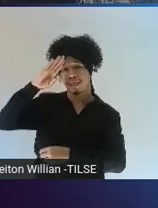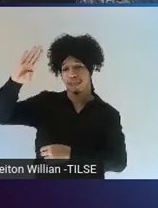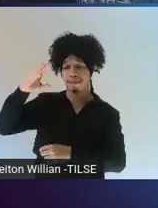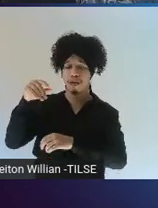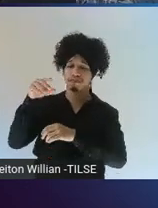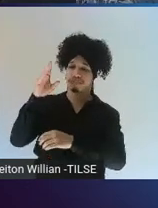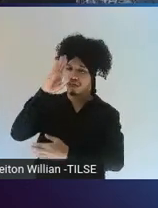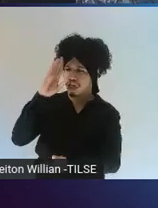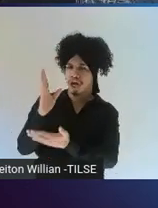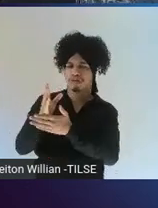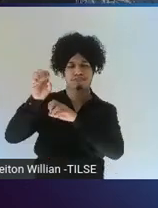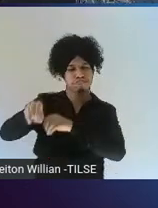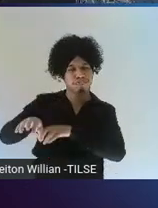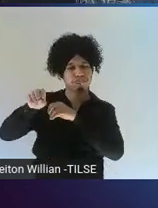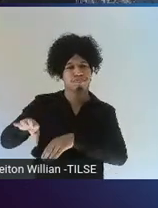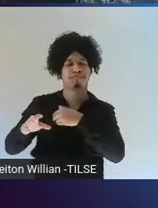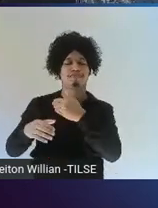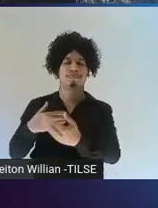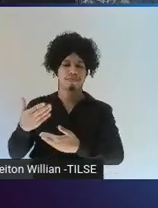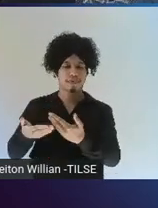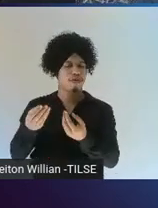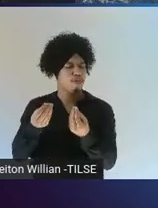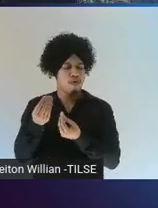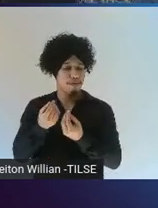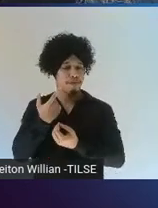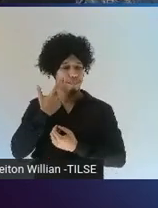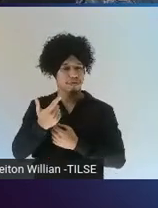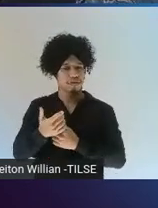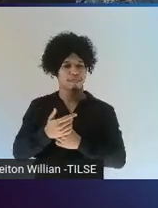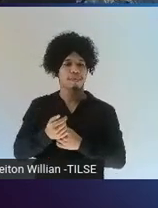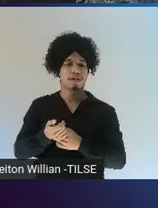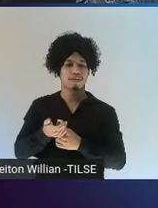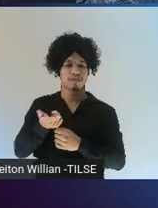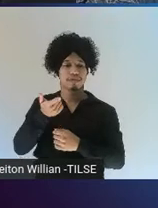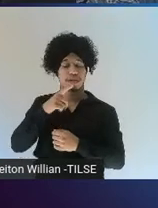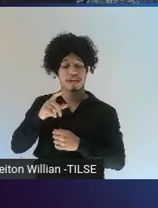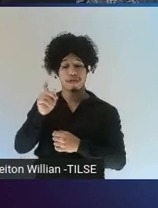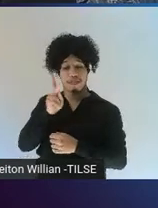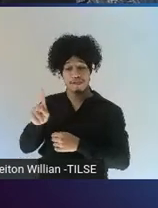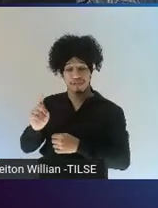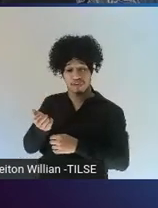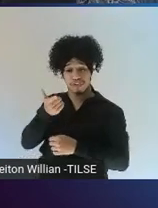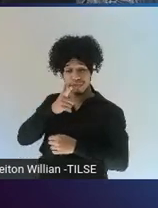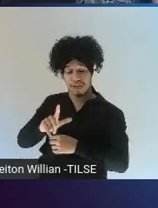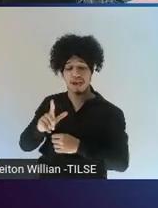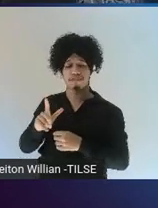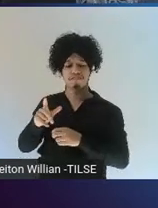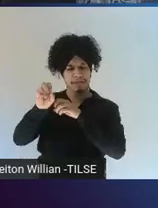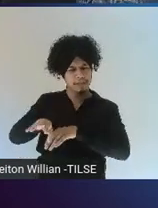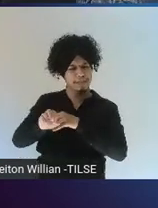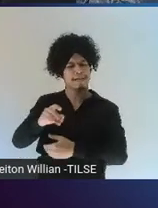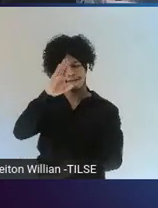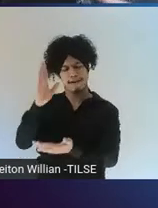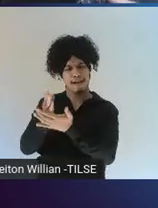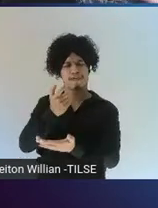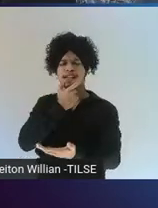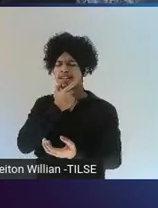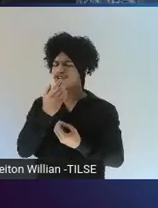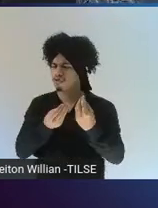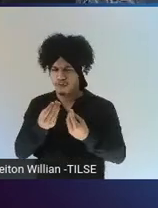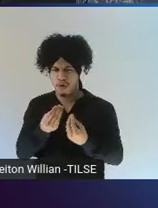that would make someone a successful EMI instructor? And how is